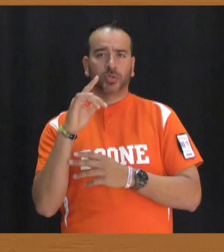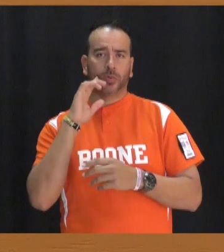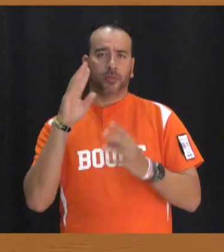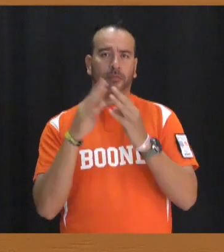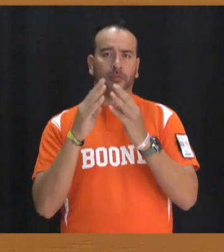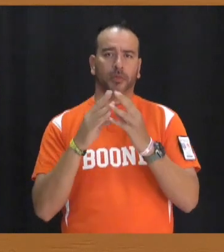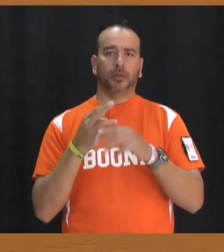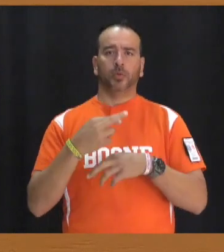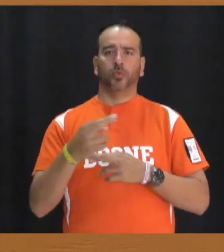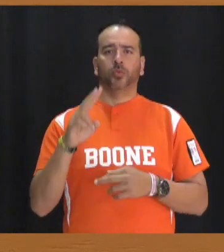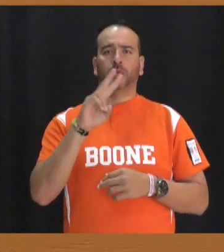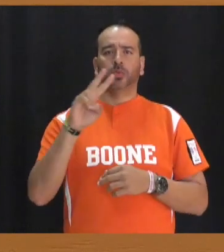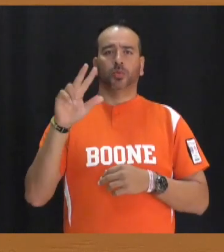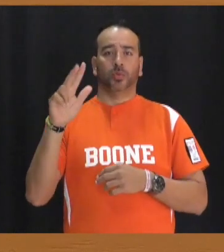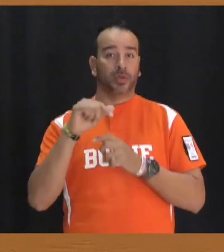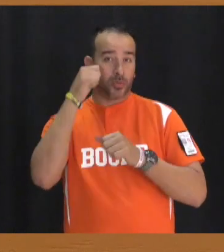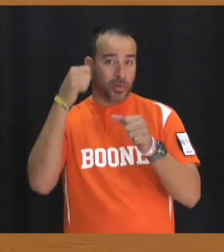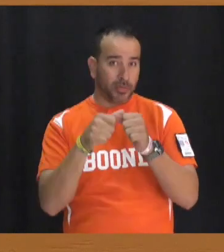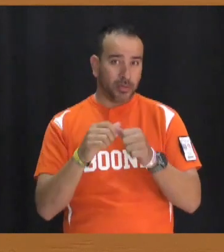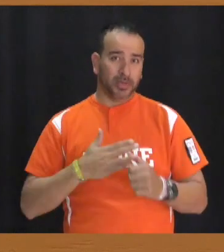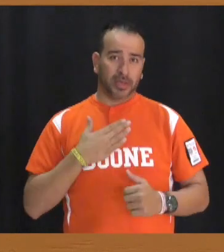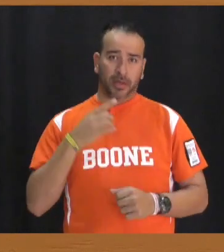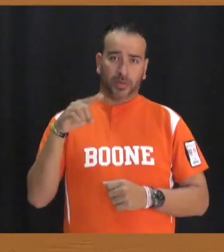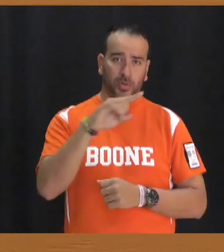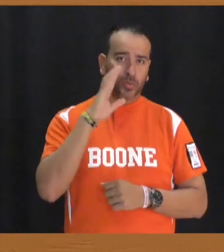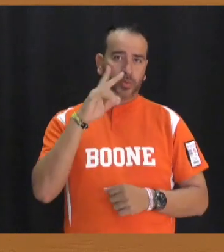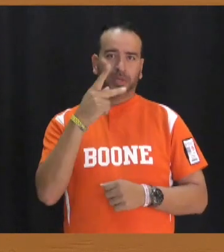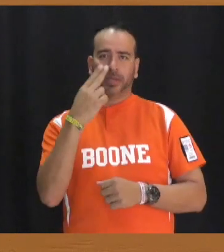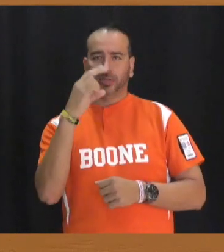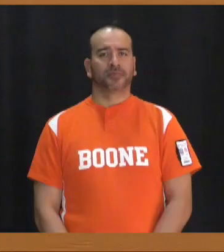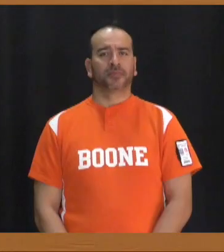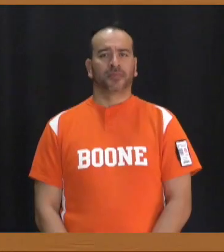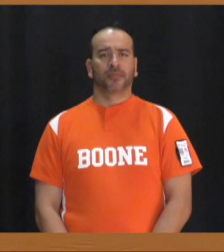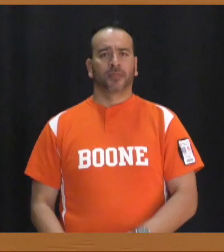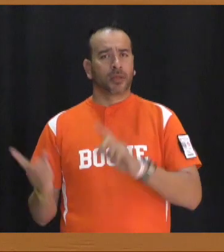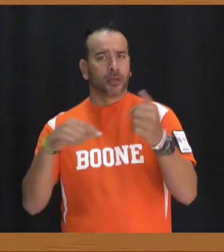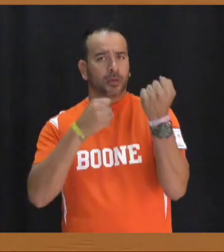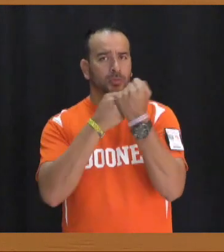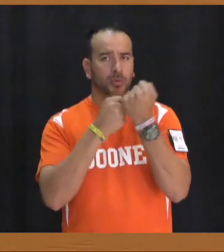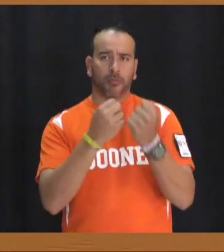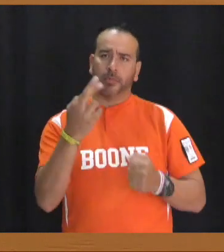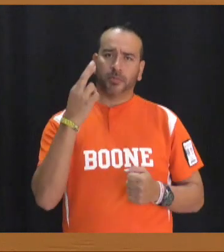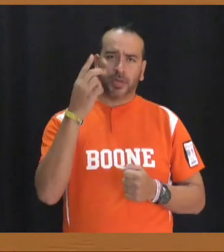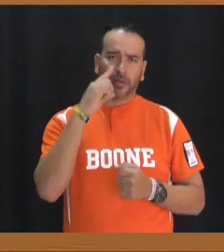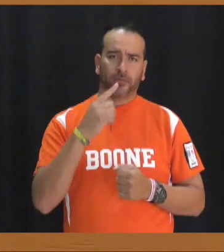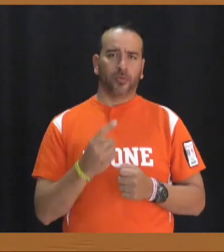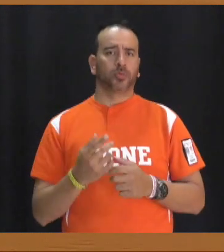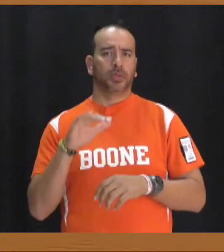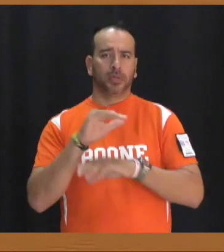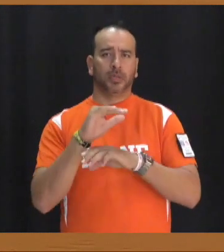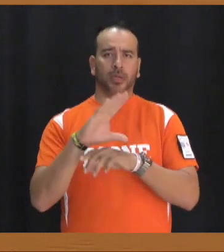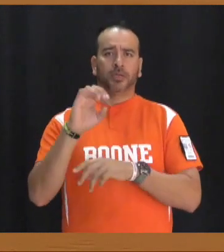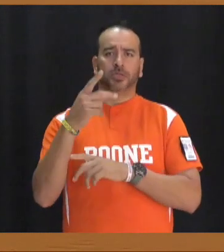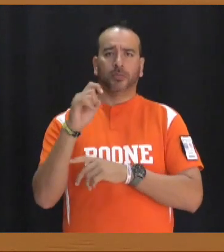Tuesdays room 223 remember a happier you when you kazoo come support best buddies for spirit night at